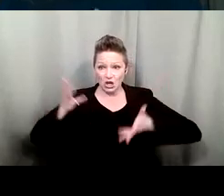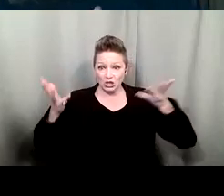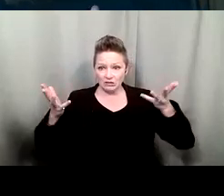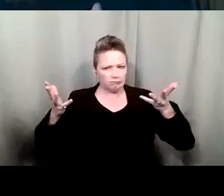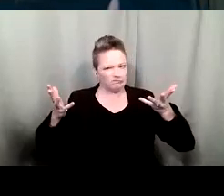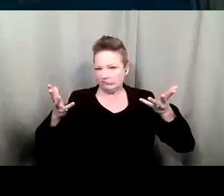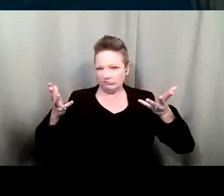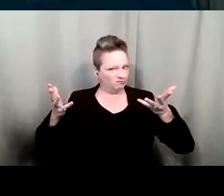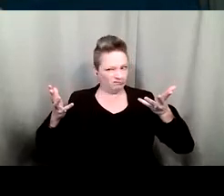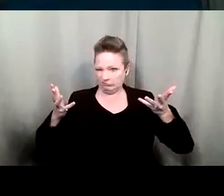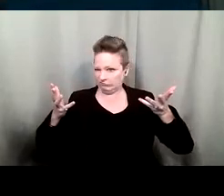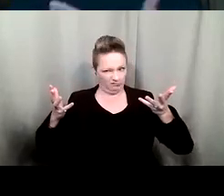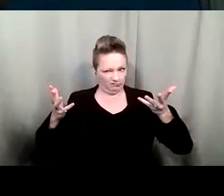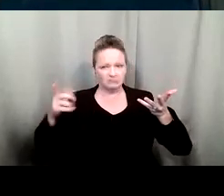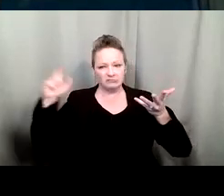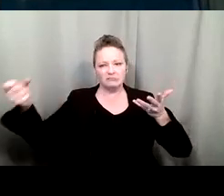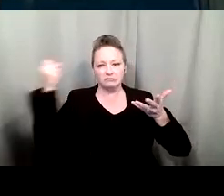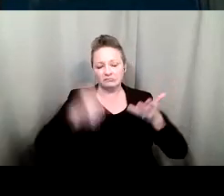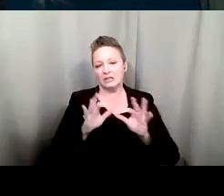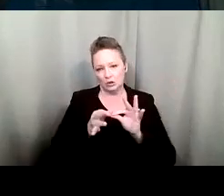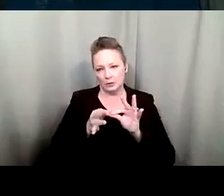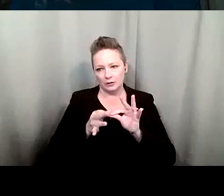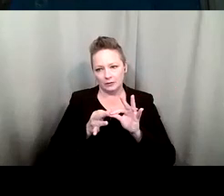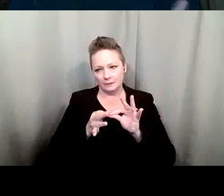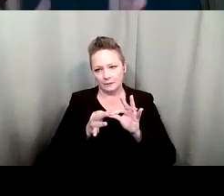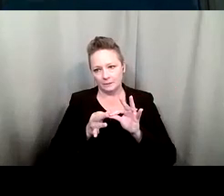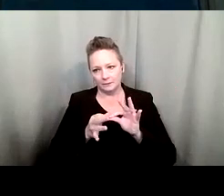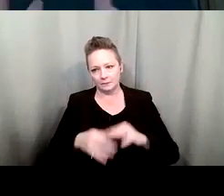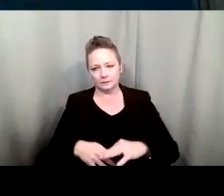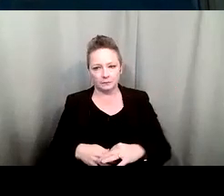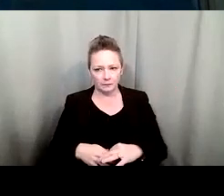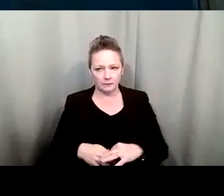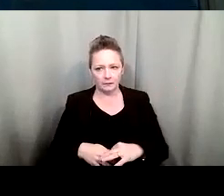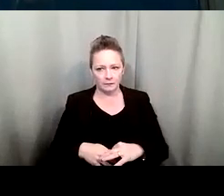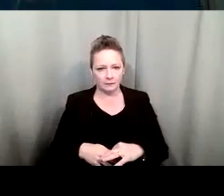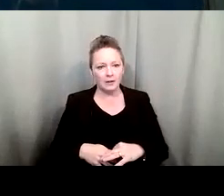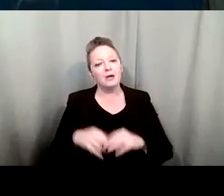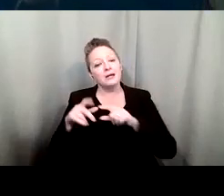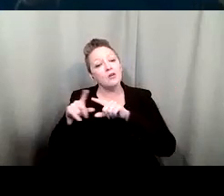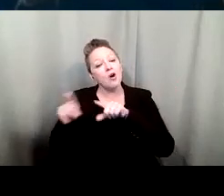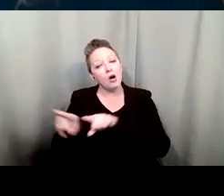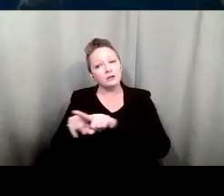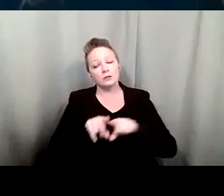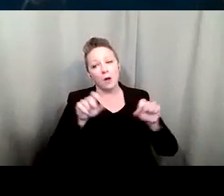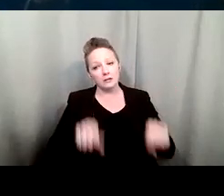sign lines interpreters technology it's also possible depending on the individual